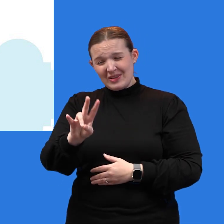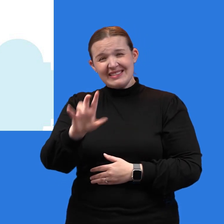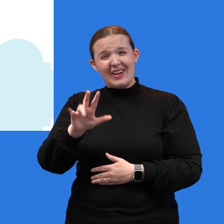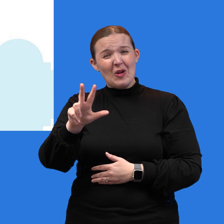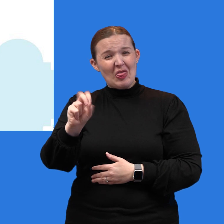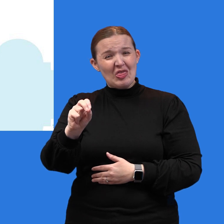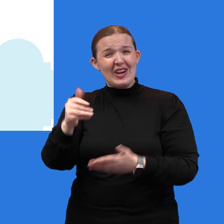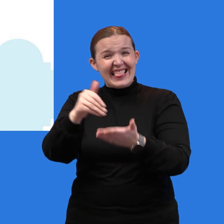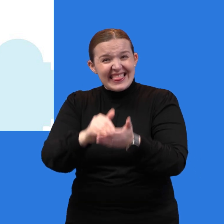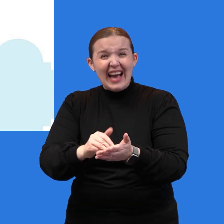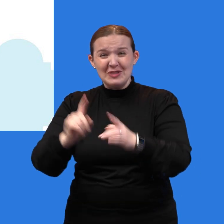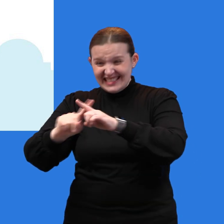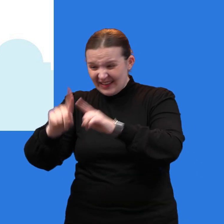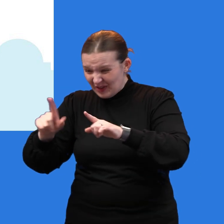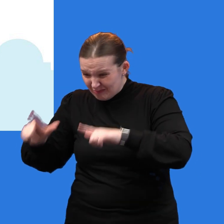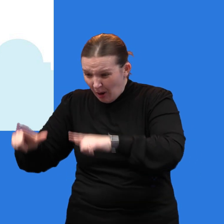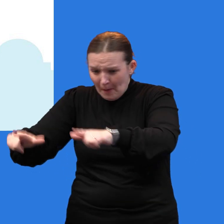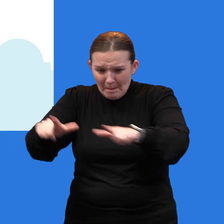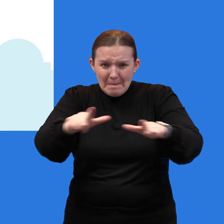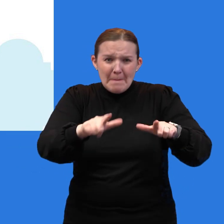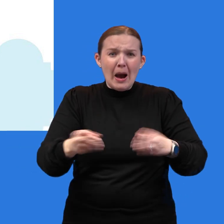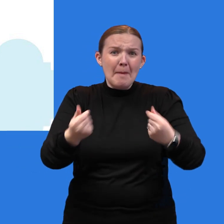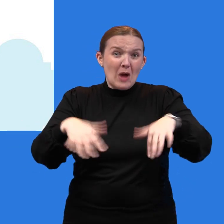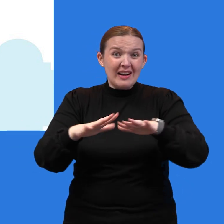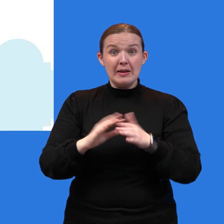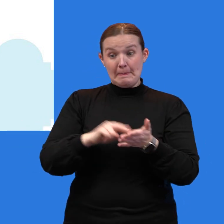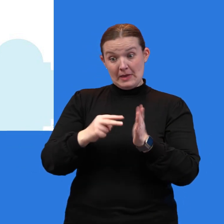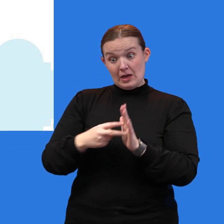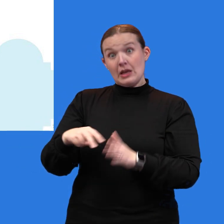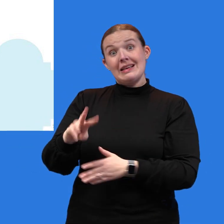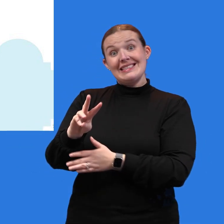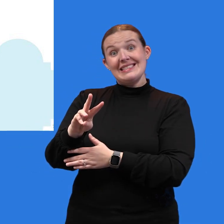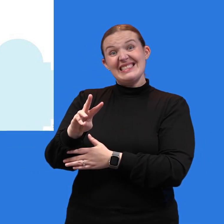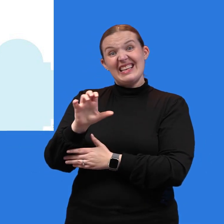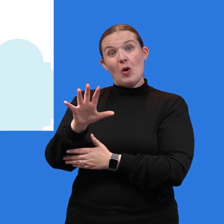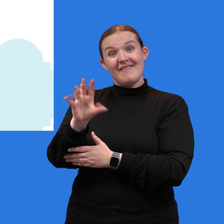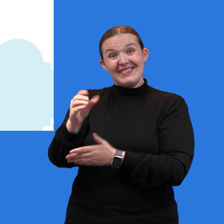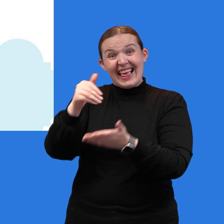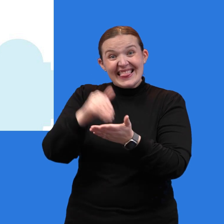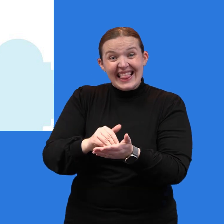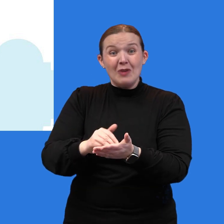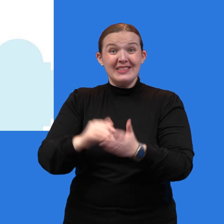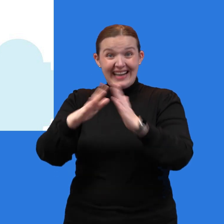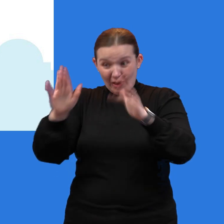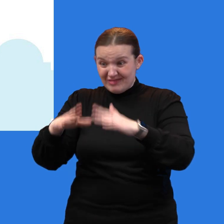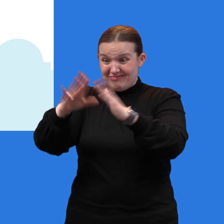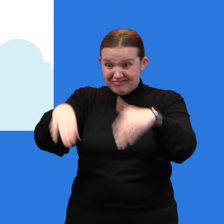730,000 parcels of property, including 650,000 residential properties. Therefore,